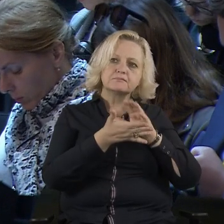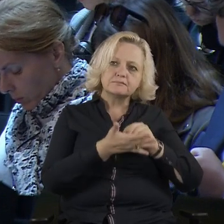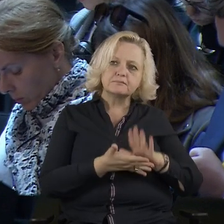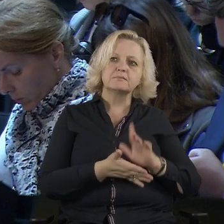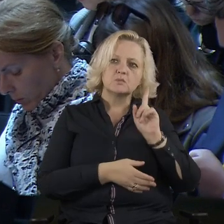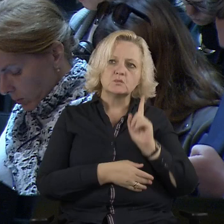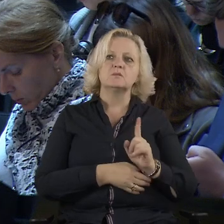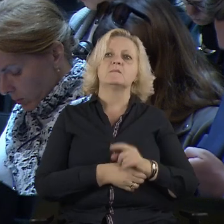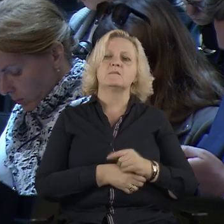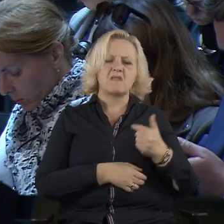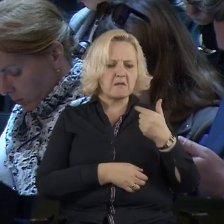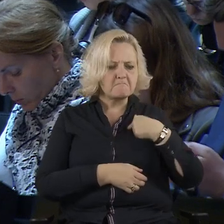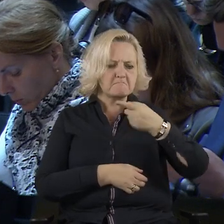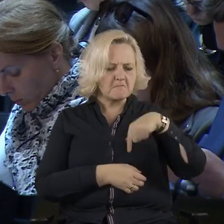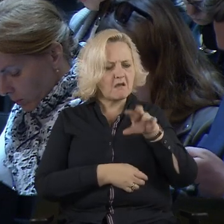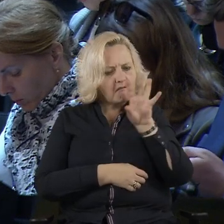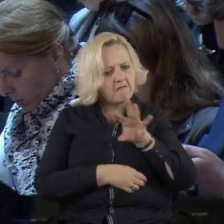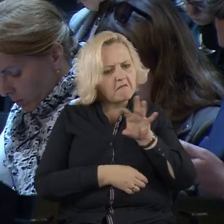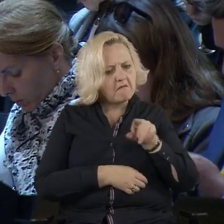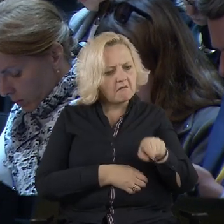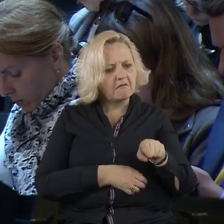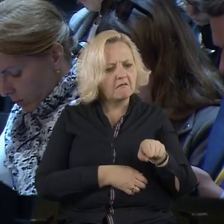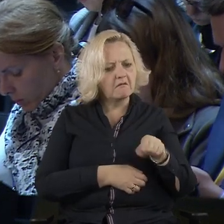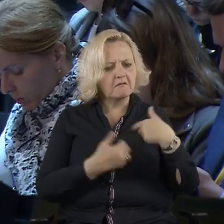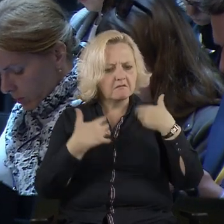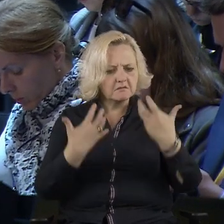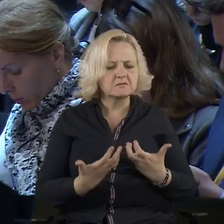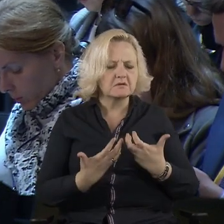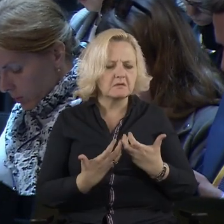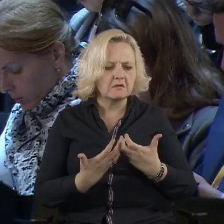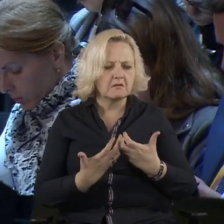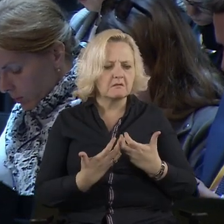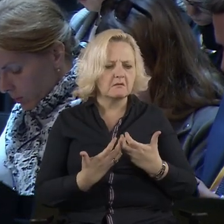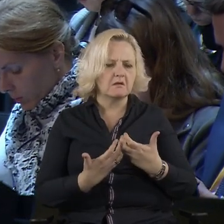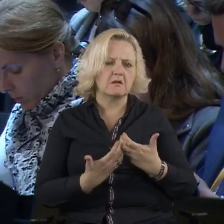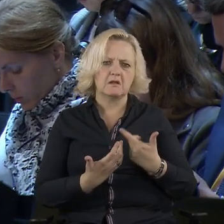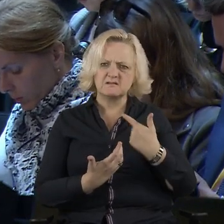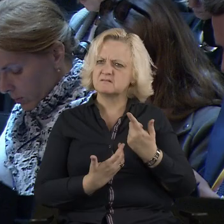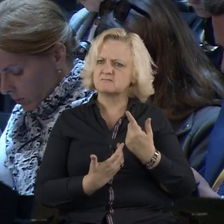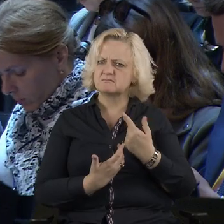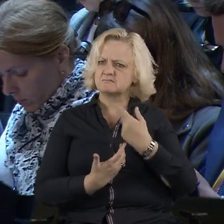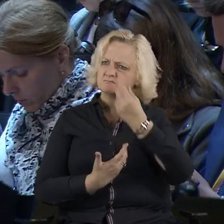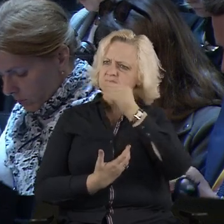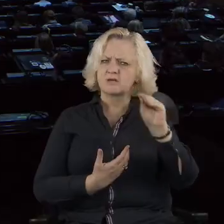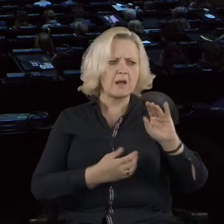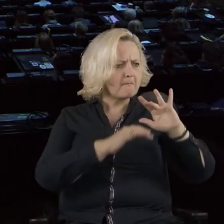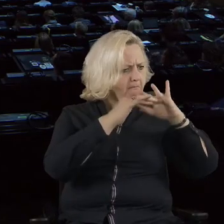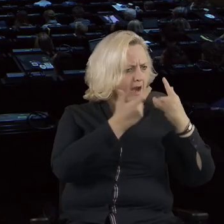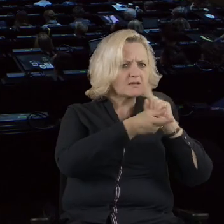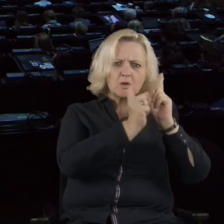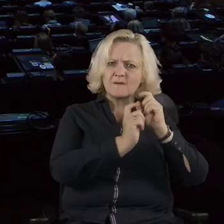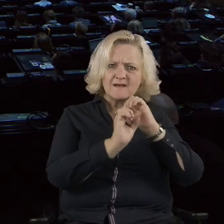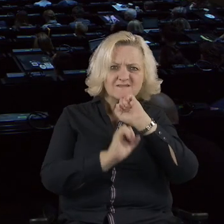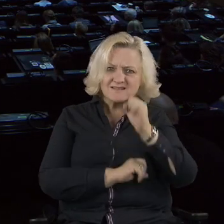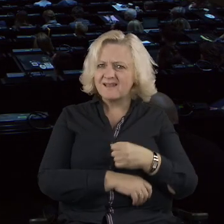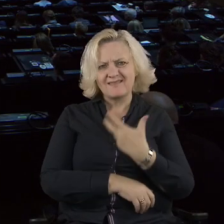we're about to bust the myth that parliamentarians actually don't meet anyone. That got a lot of attention. And sure, we